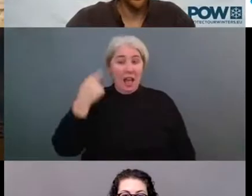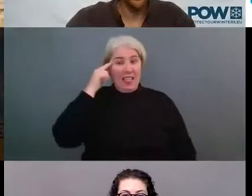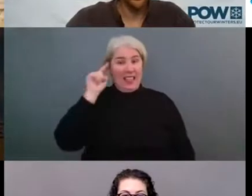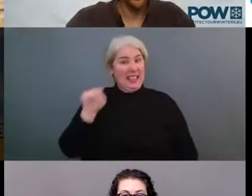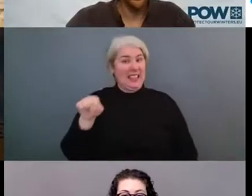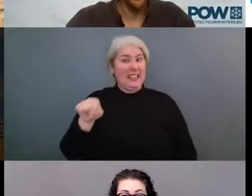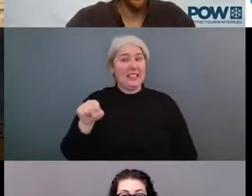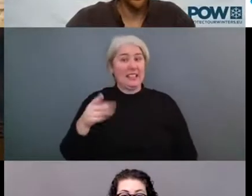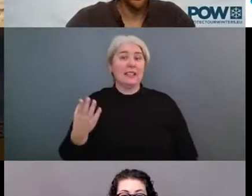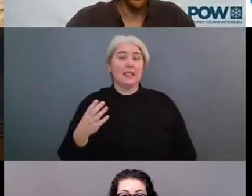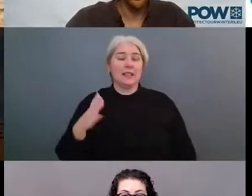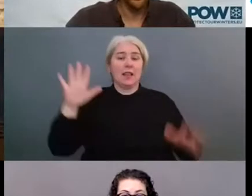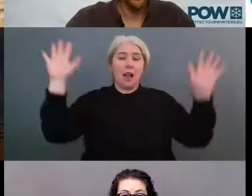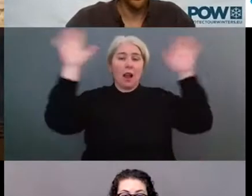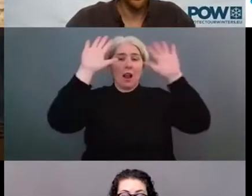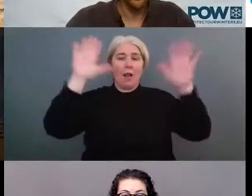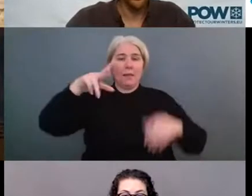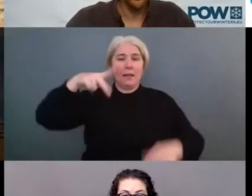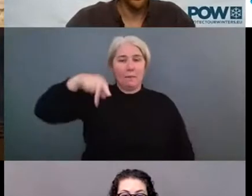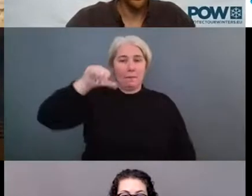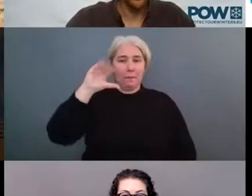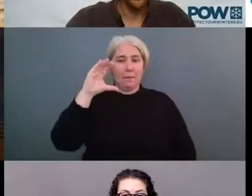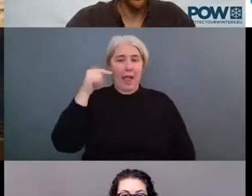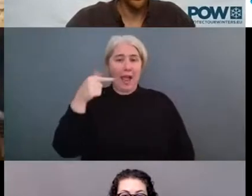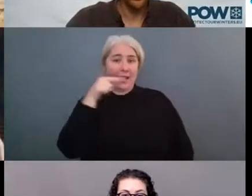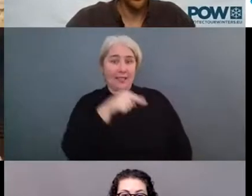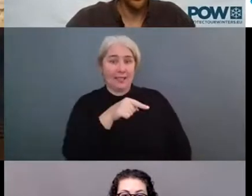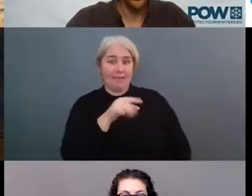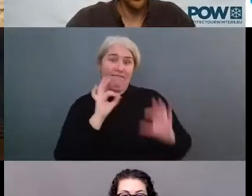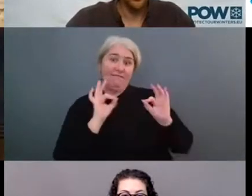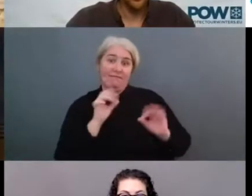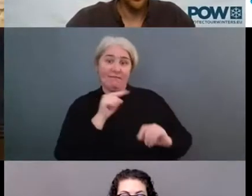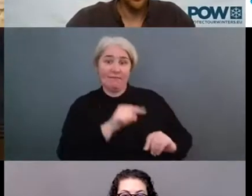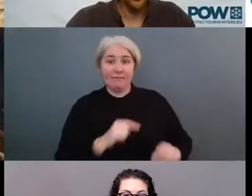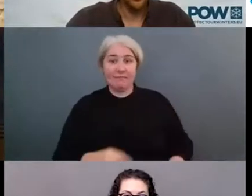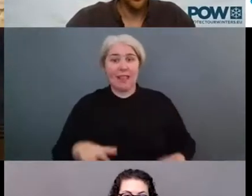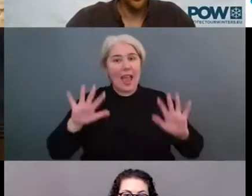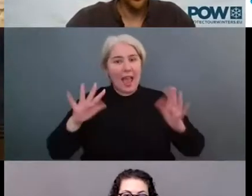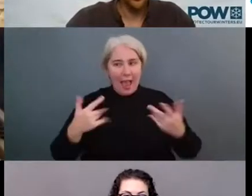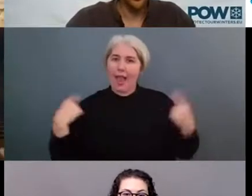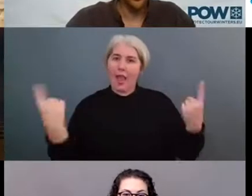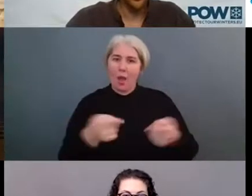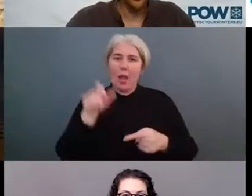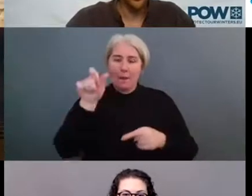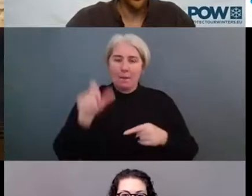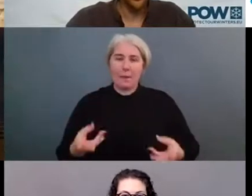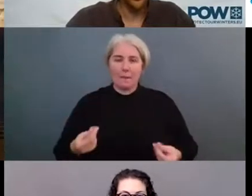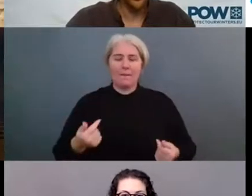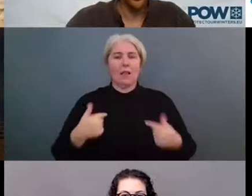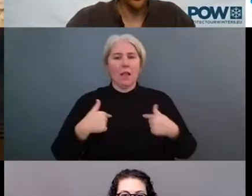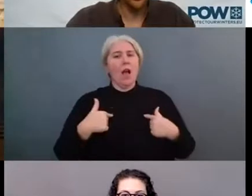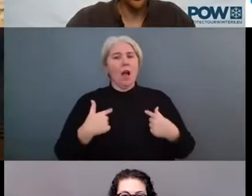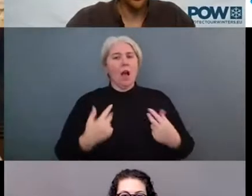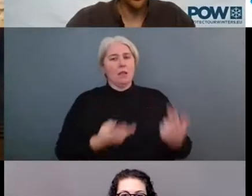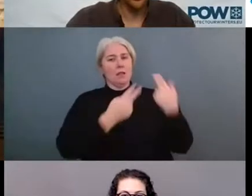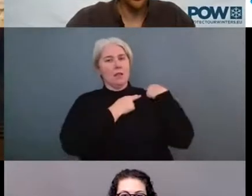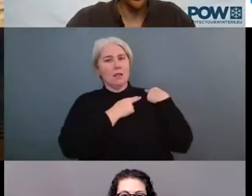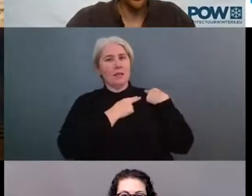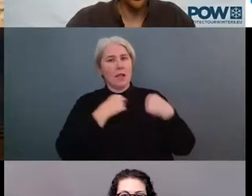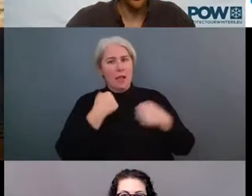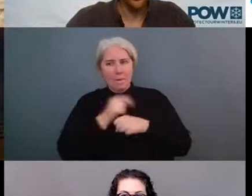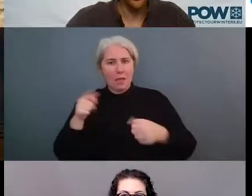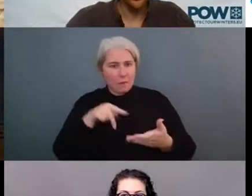the most important that we really make people aware, interested and